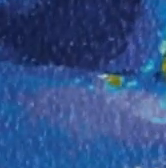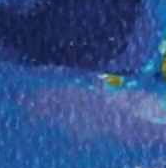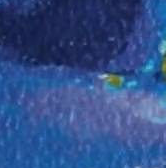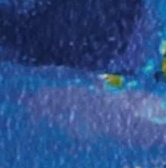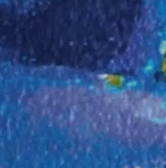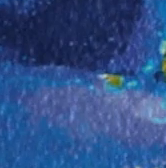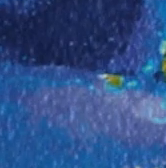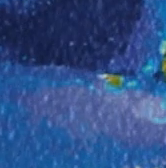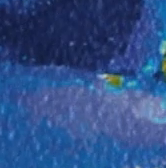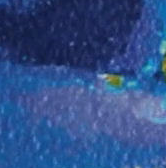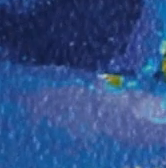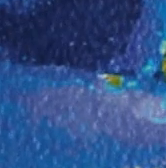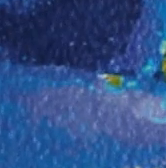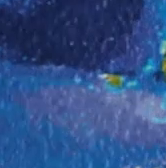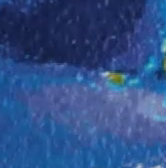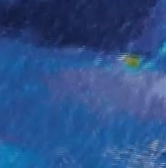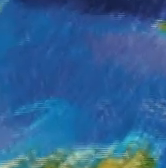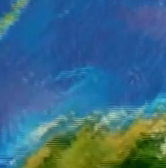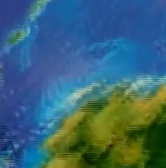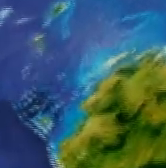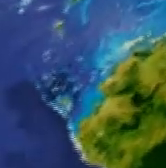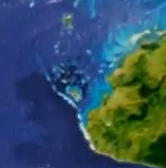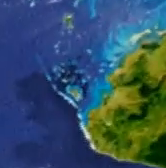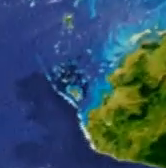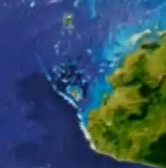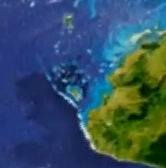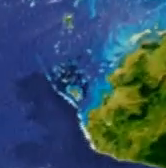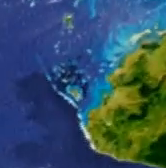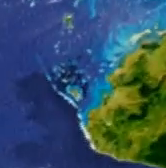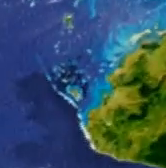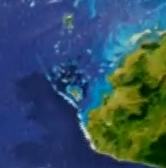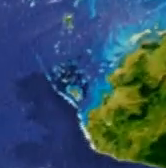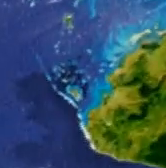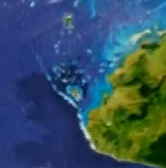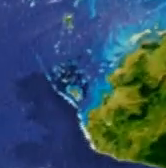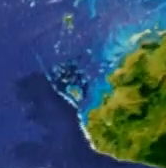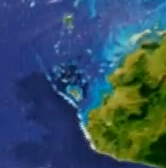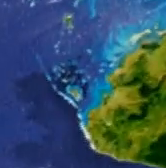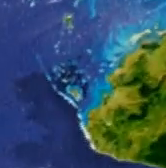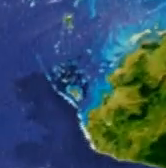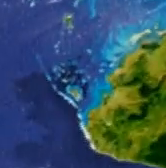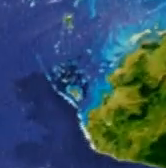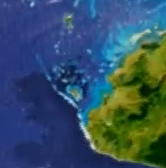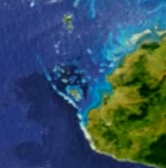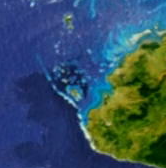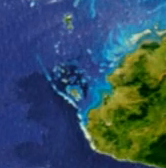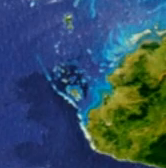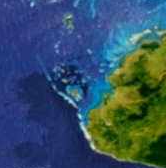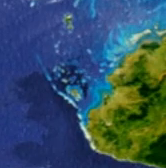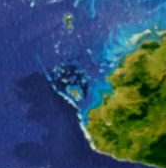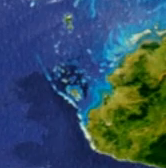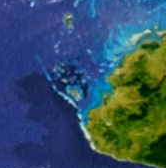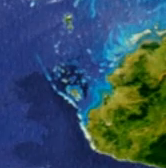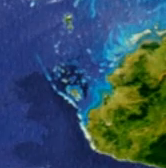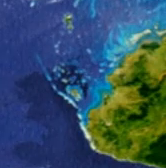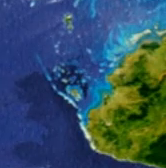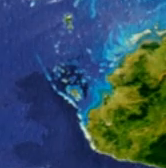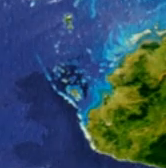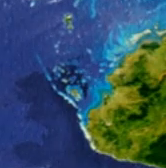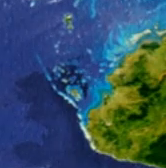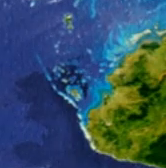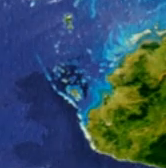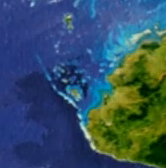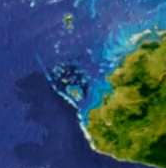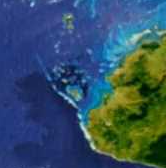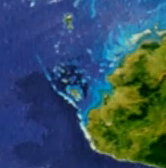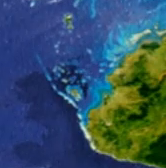skies and light-scattered showers. At sea, north-easterly winds of 15 to 20 knots and moderate to rough seas. Turning to the